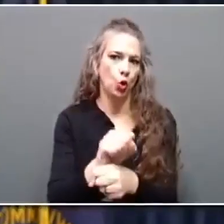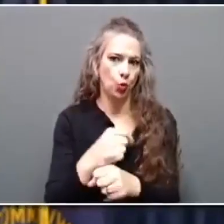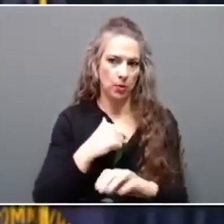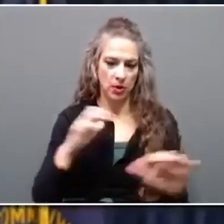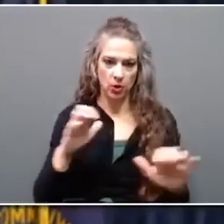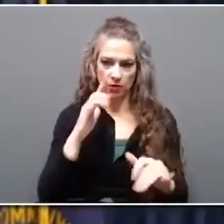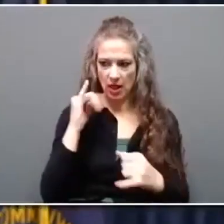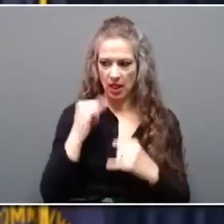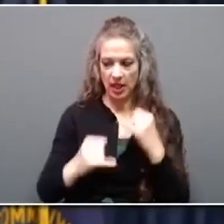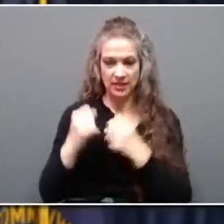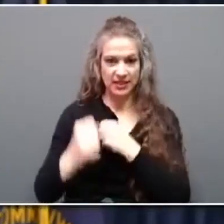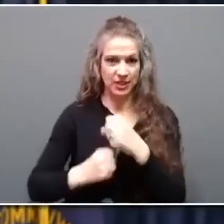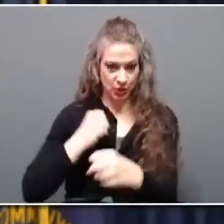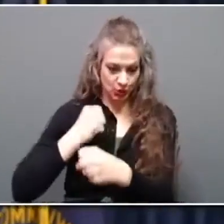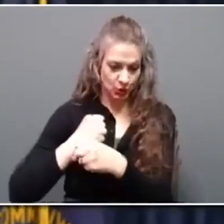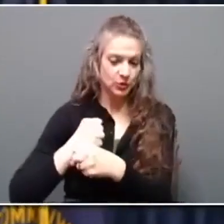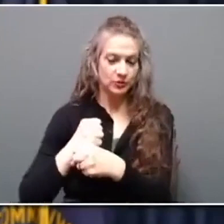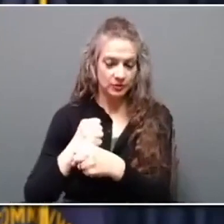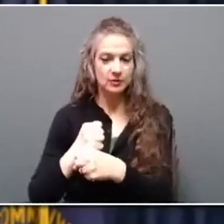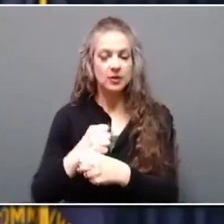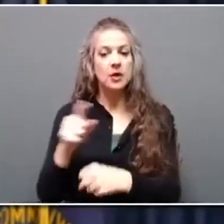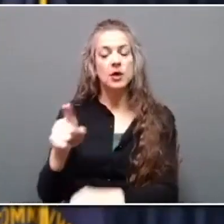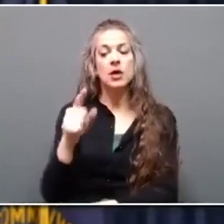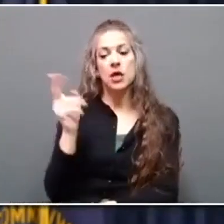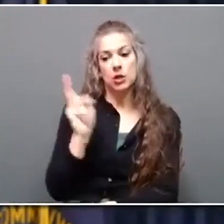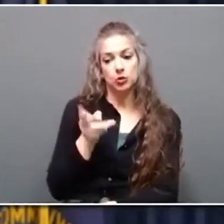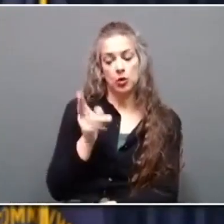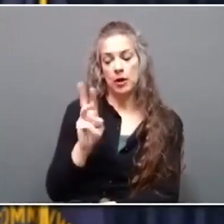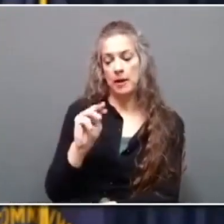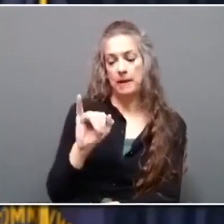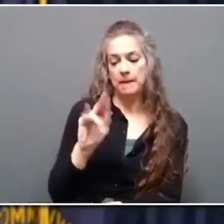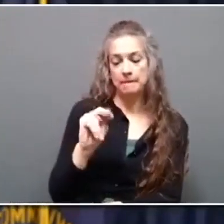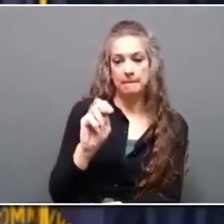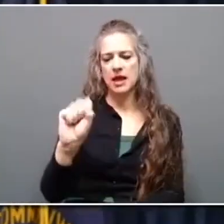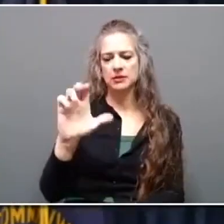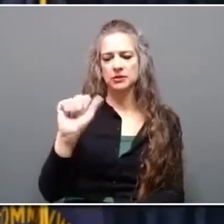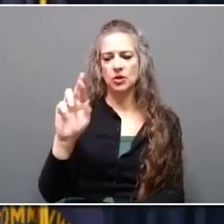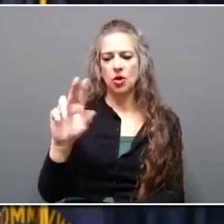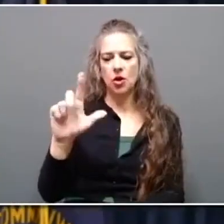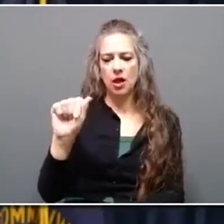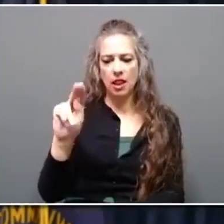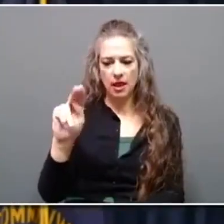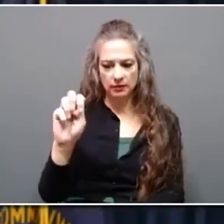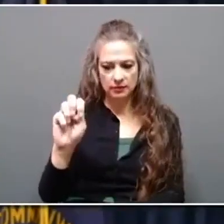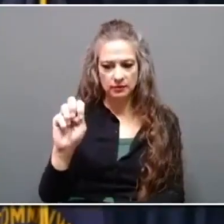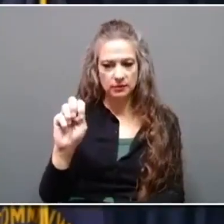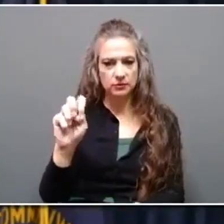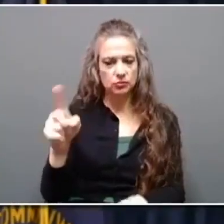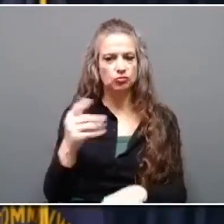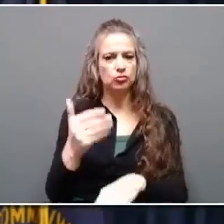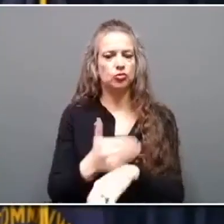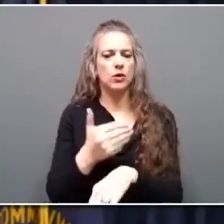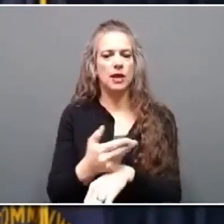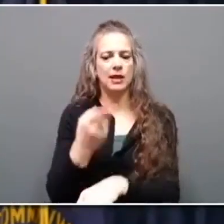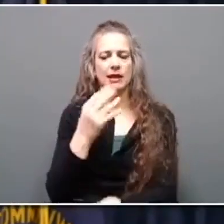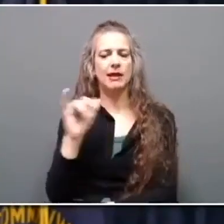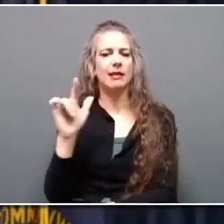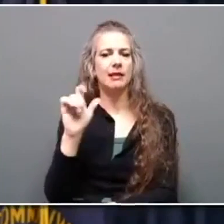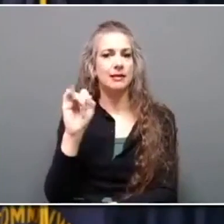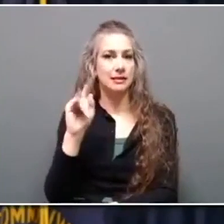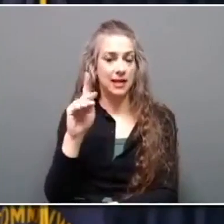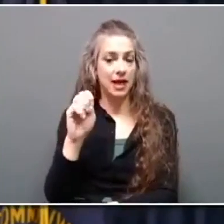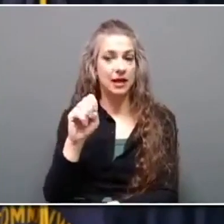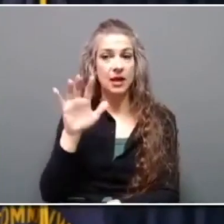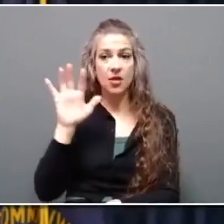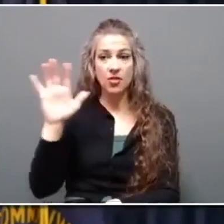restoring historic mine lands and providing safe and reliable drinking water to our... ...restoring a hillside after a landslide